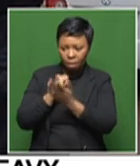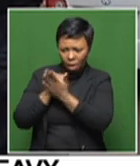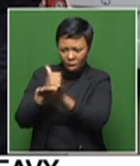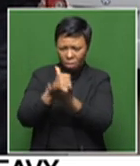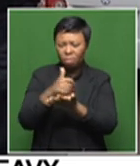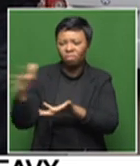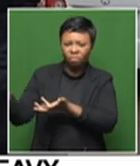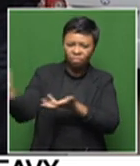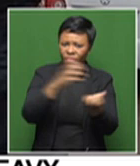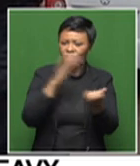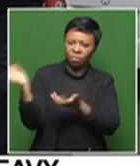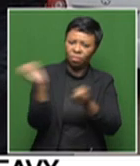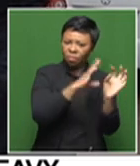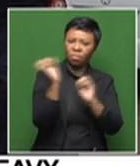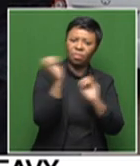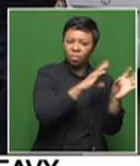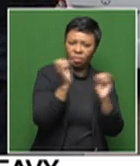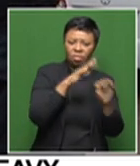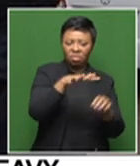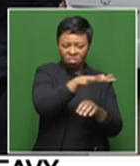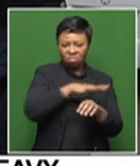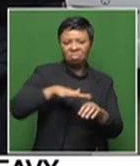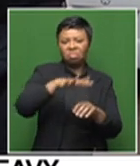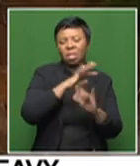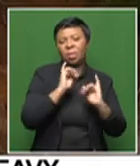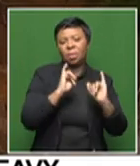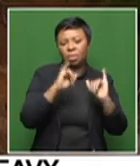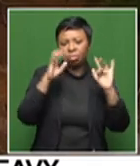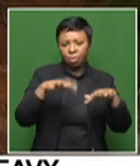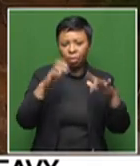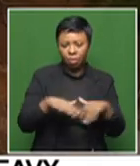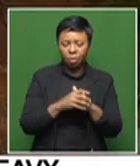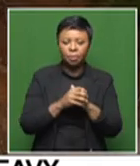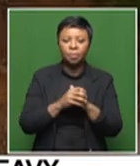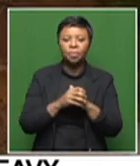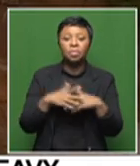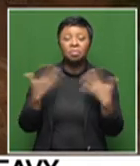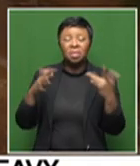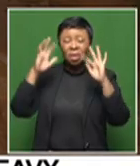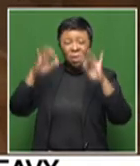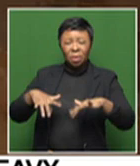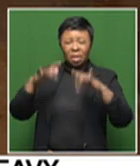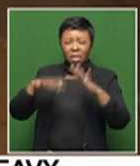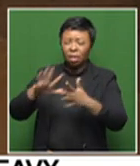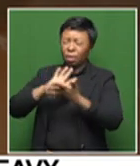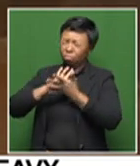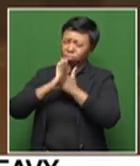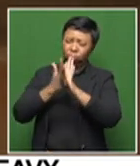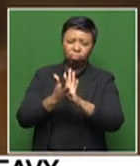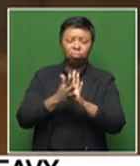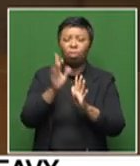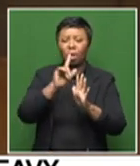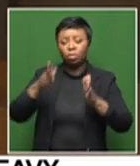evacuations need to take place. The storms caused extensive damage to the main road